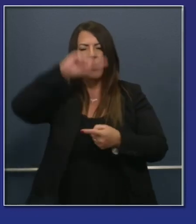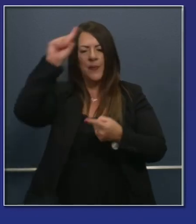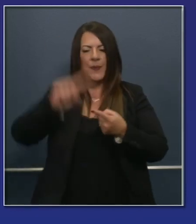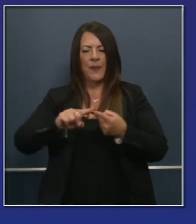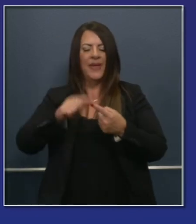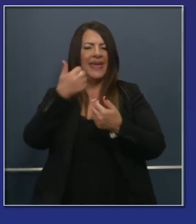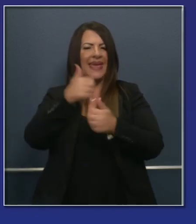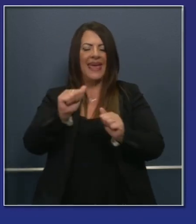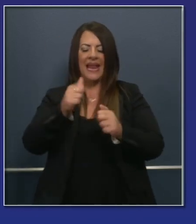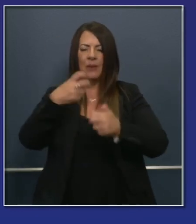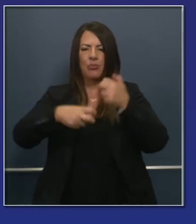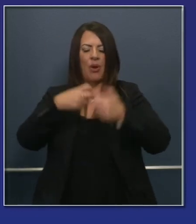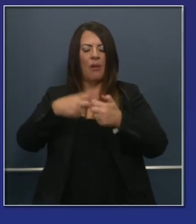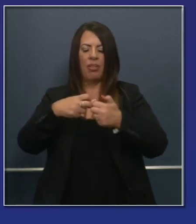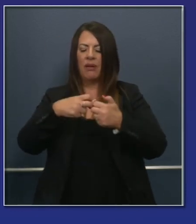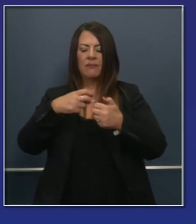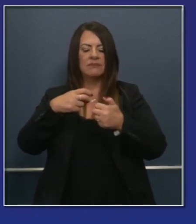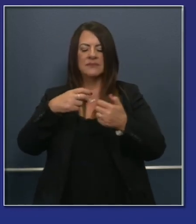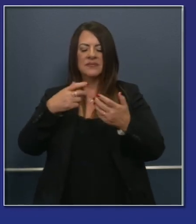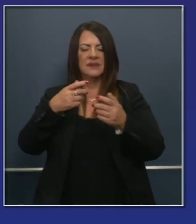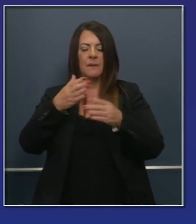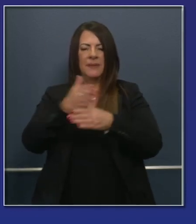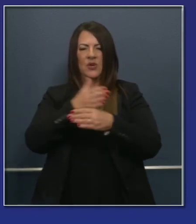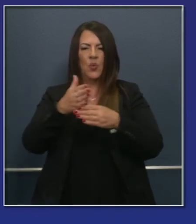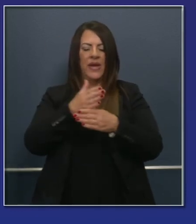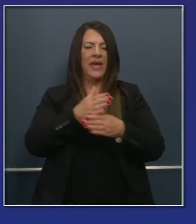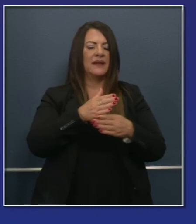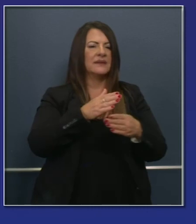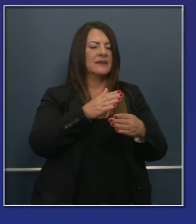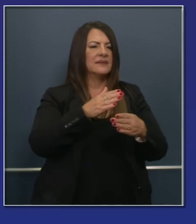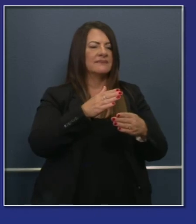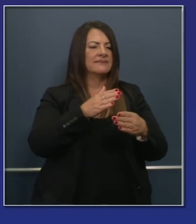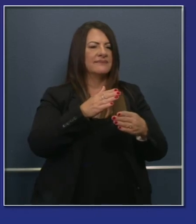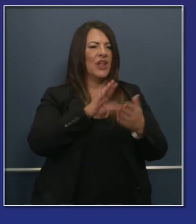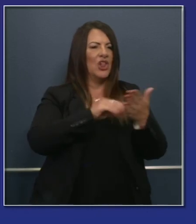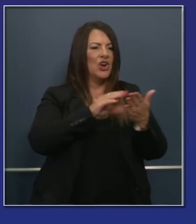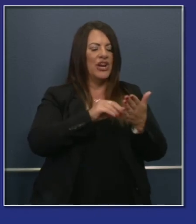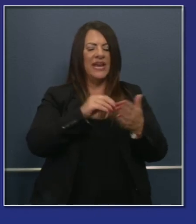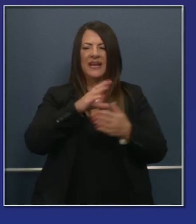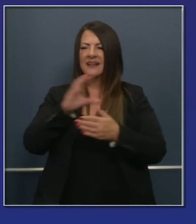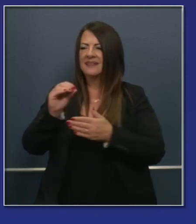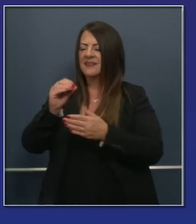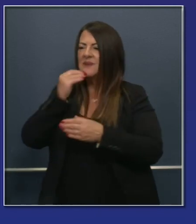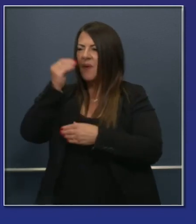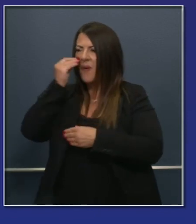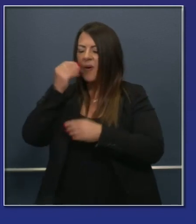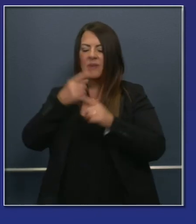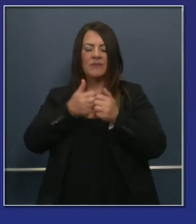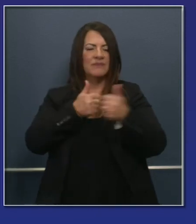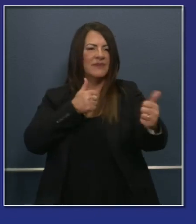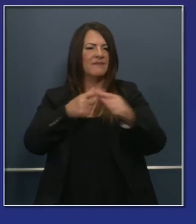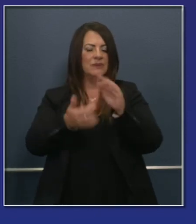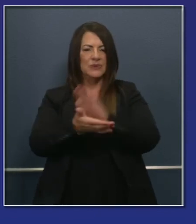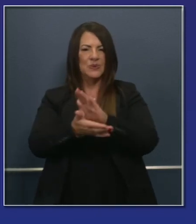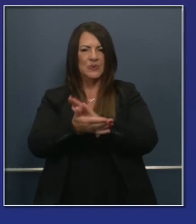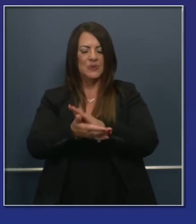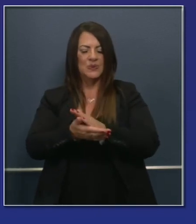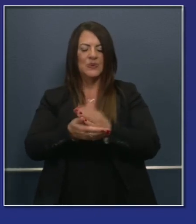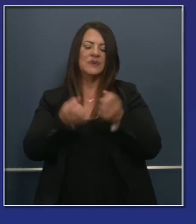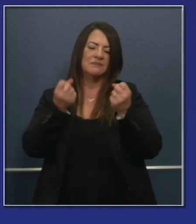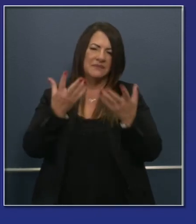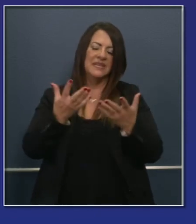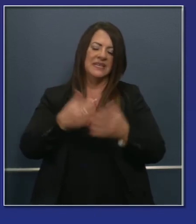in the state of California. No reason the state of California shouldn't lead the nation in this space. That's your resolve. It's our collective